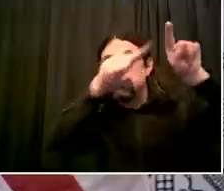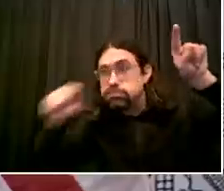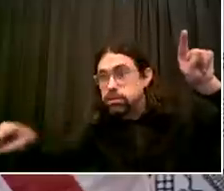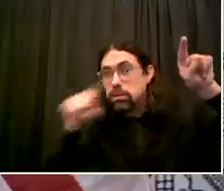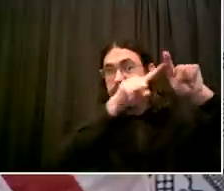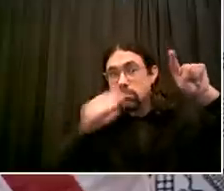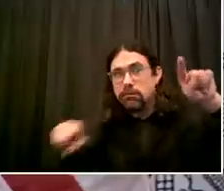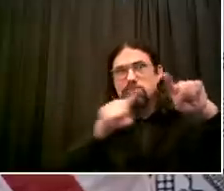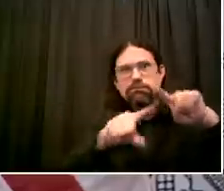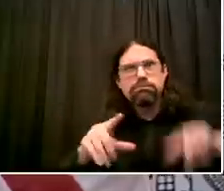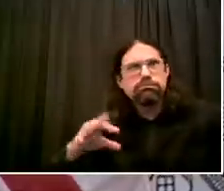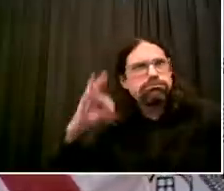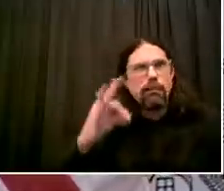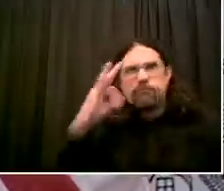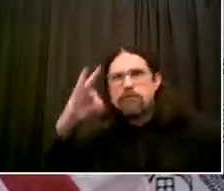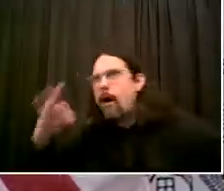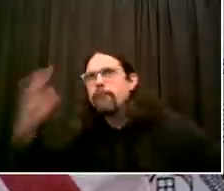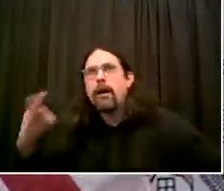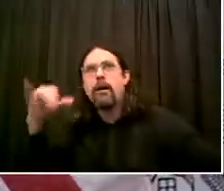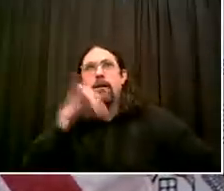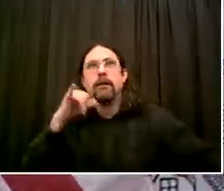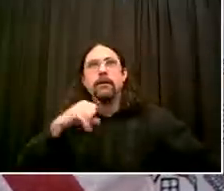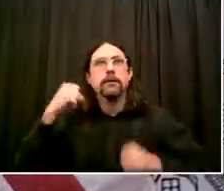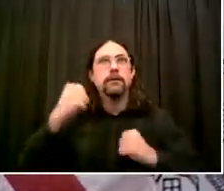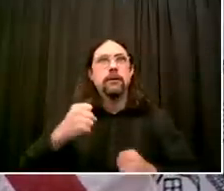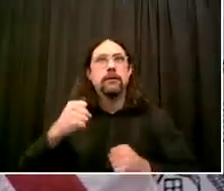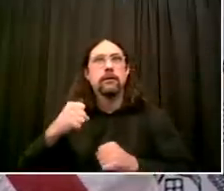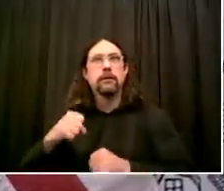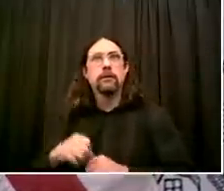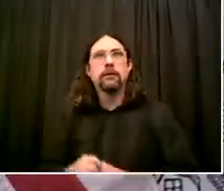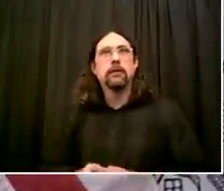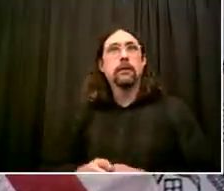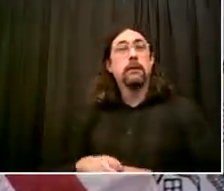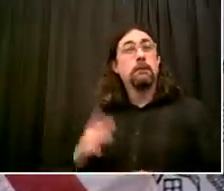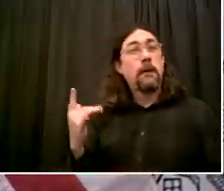City making progress again today fighting back the coronavirus.